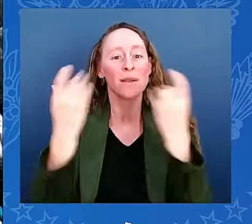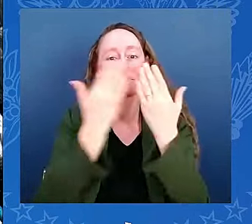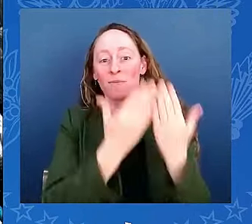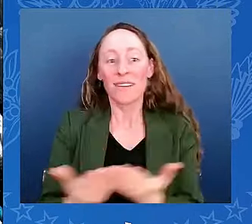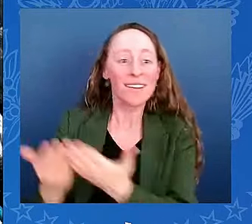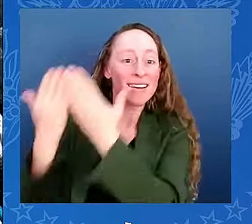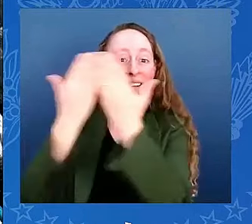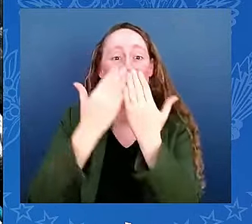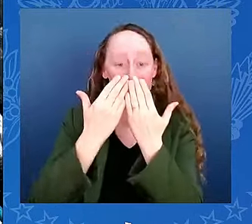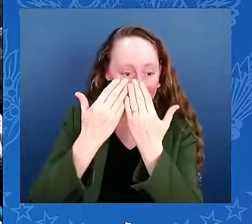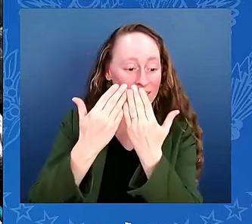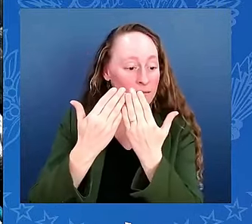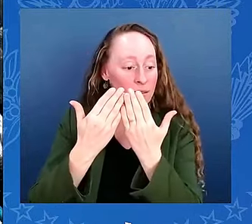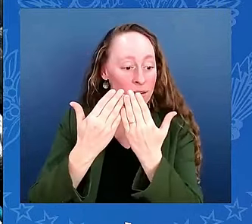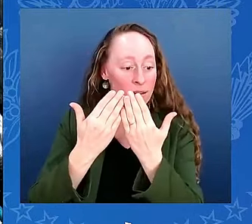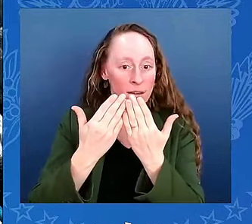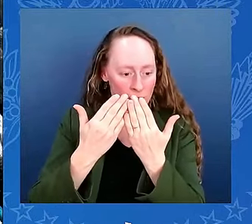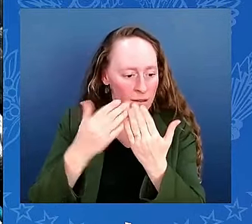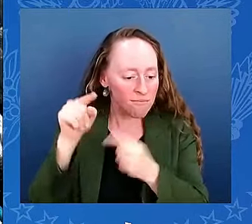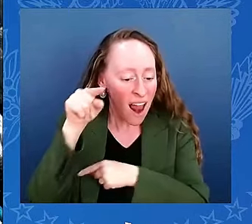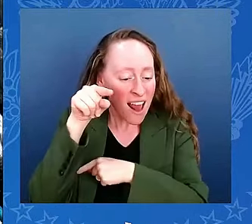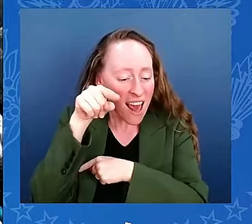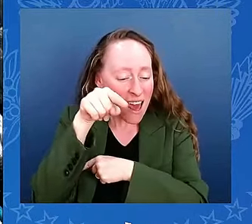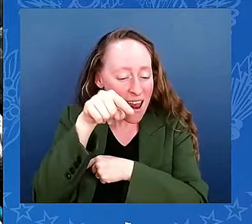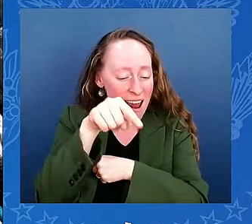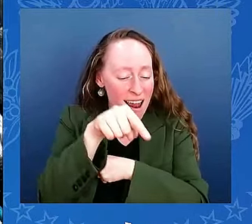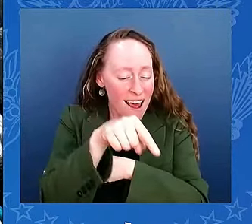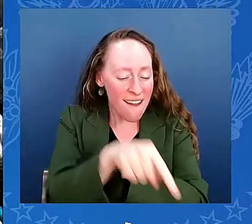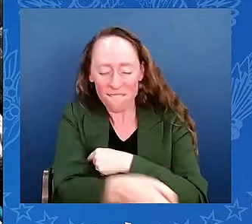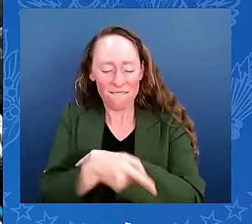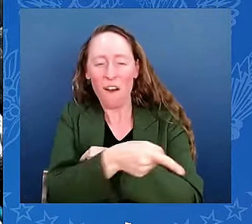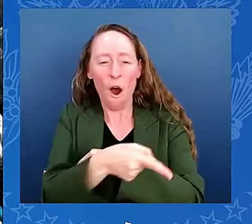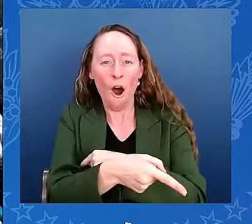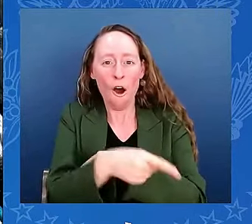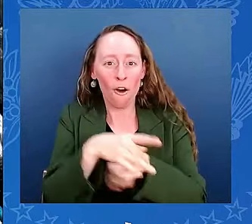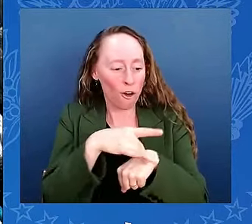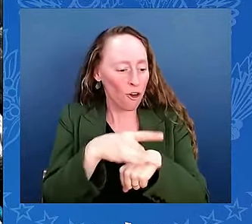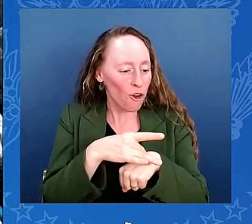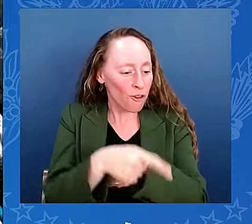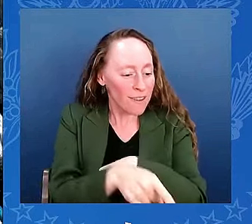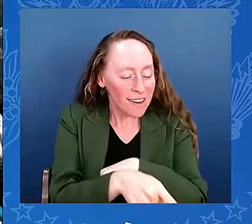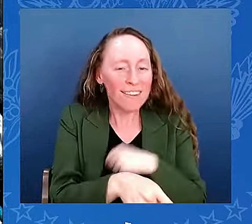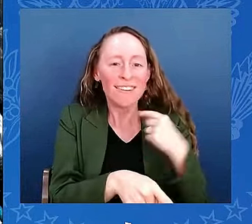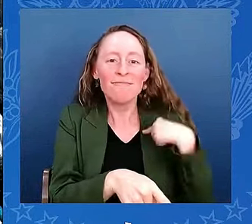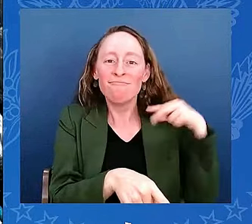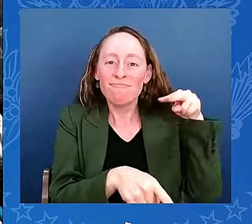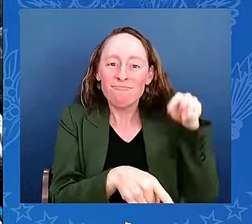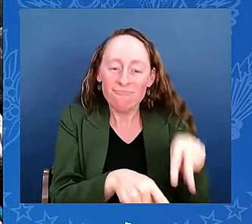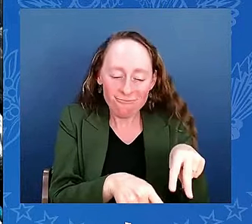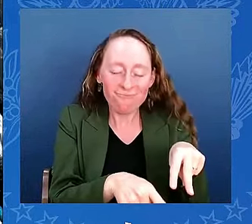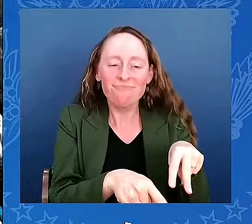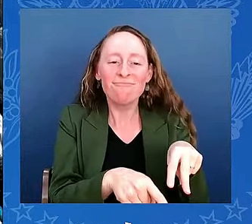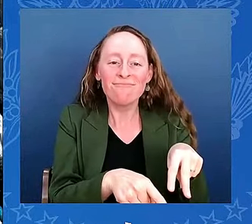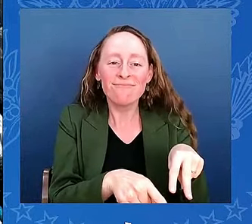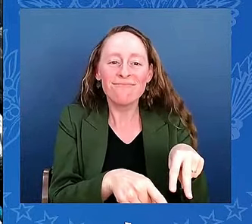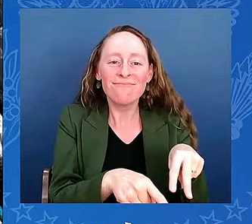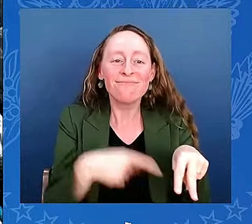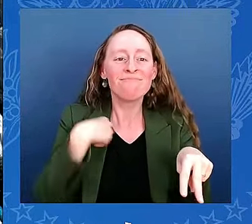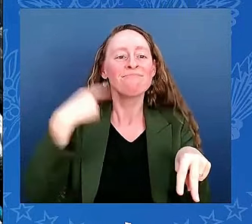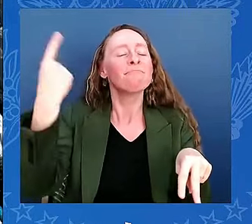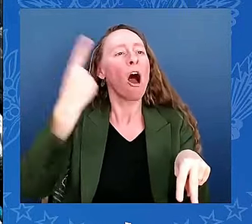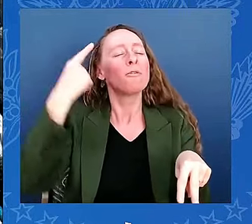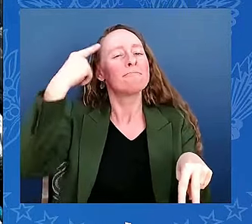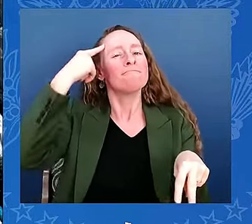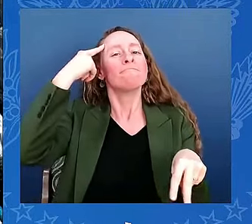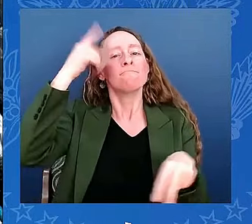On this day, I specifically think about my father who immigrated to the US from India. He kept and shared his cultural